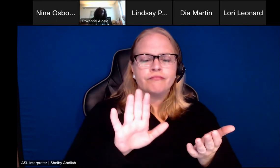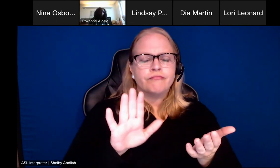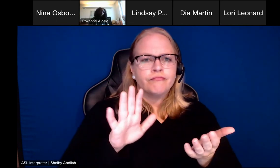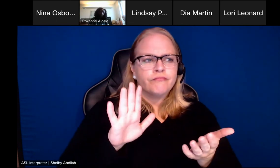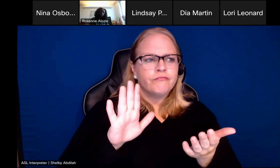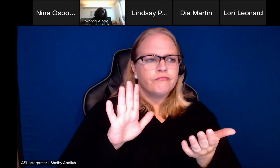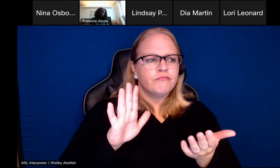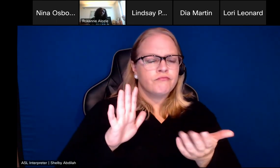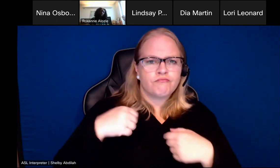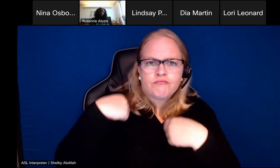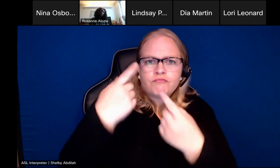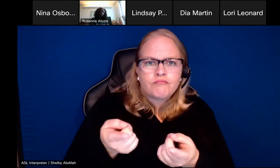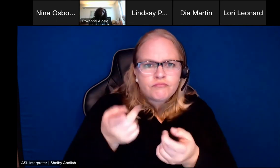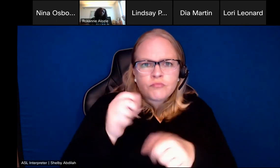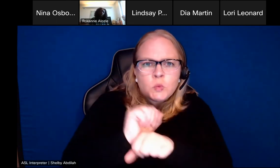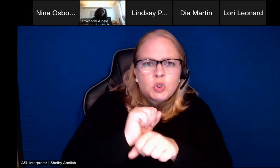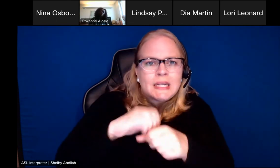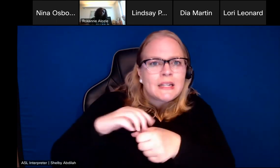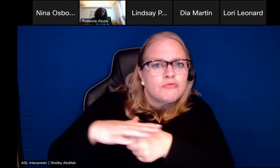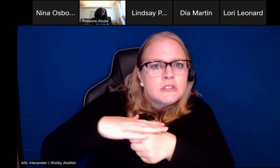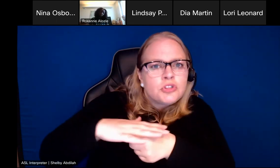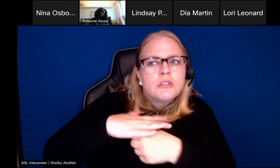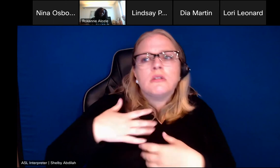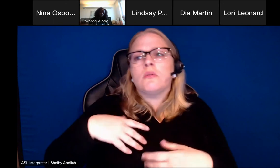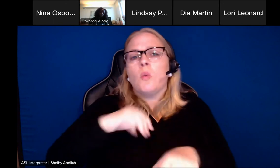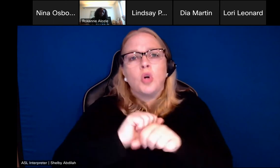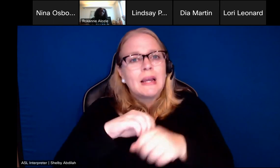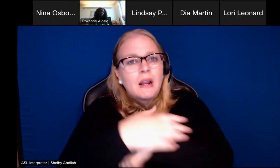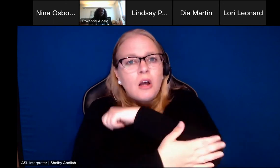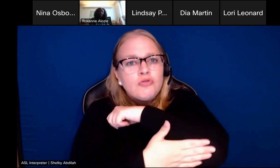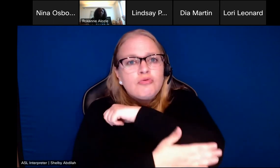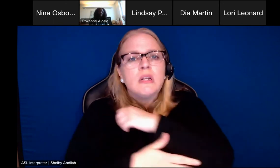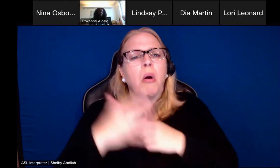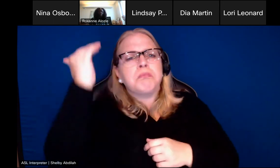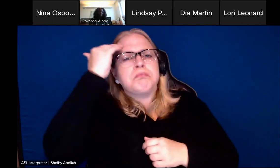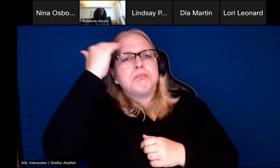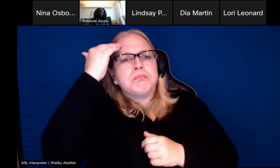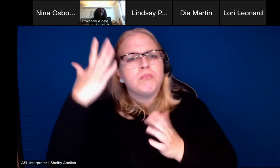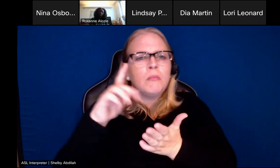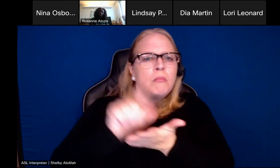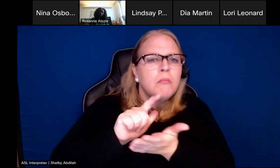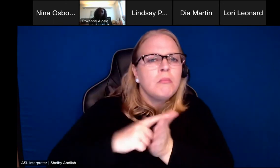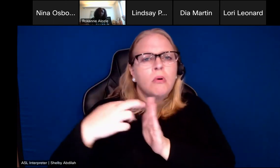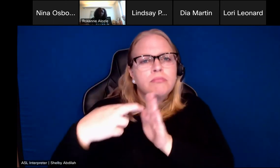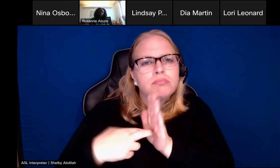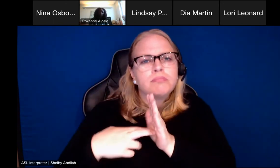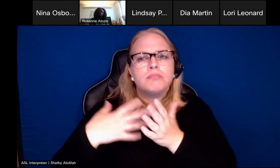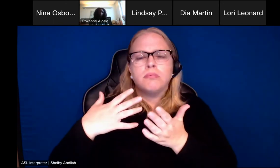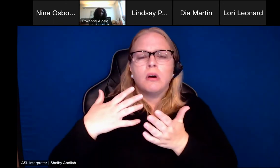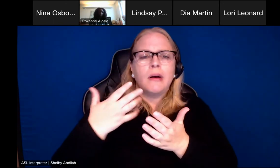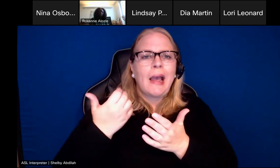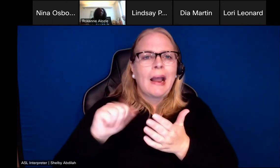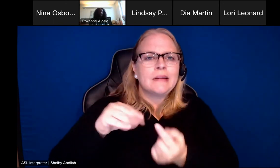country or in this region, the extent to which you understand the regulatory issues that are associated with your